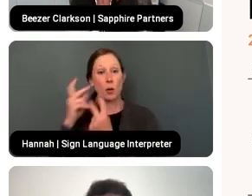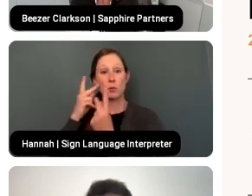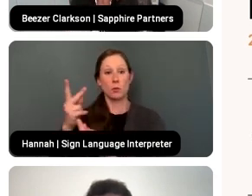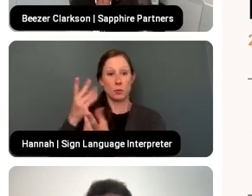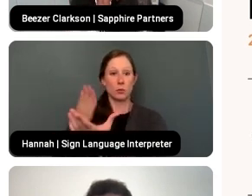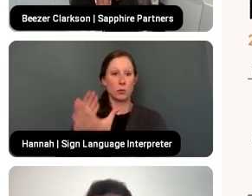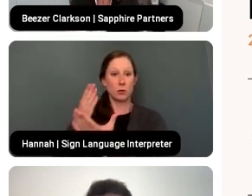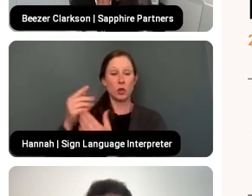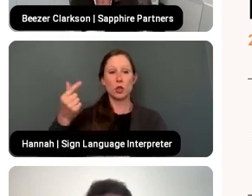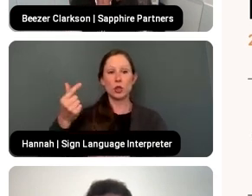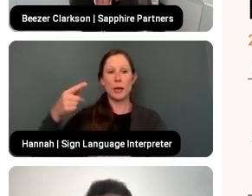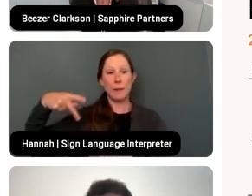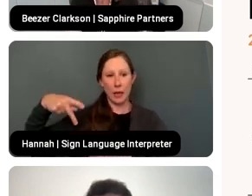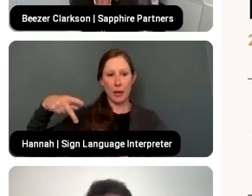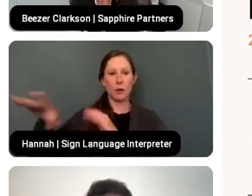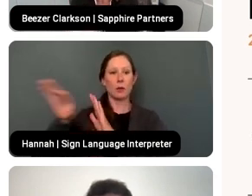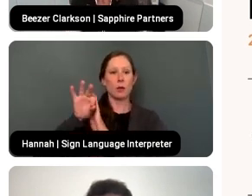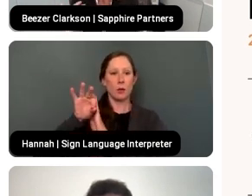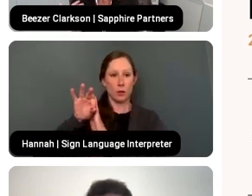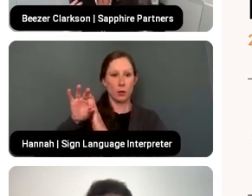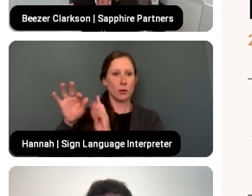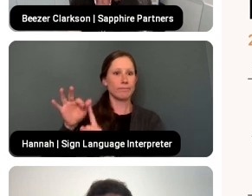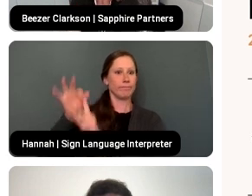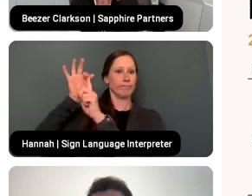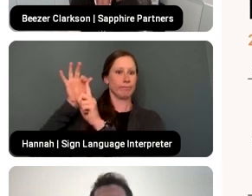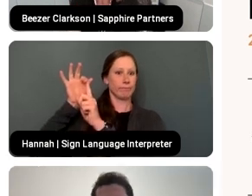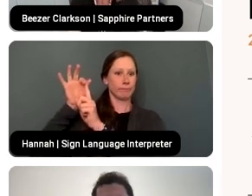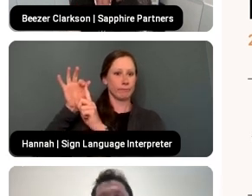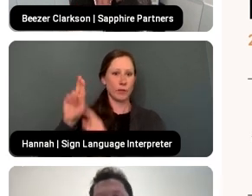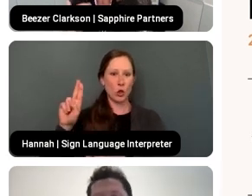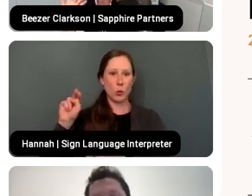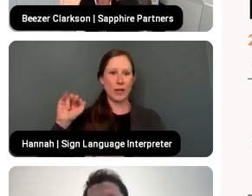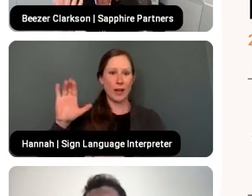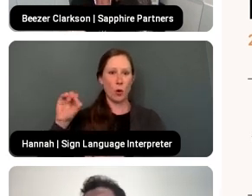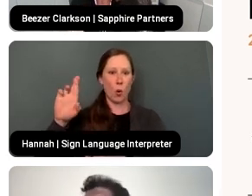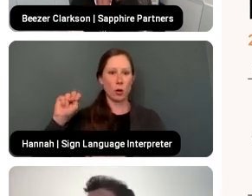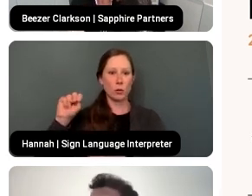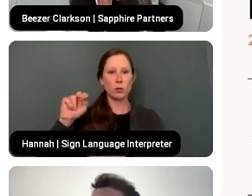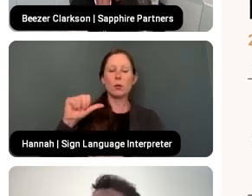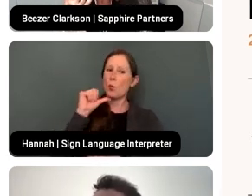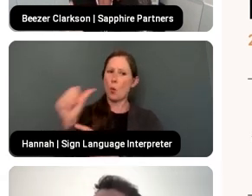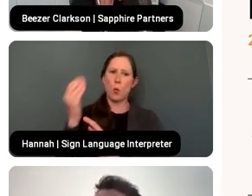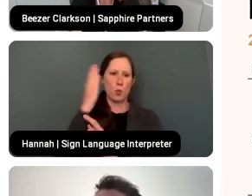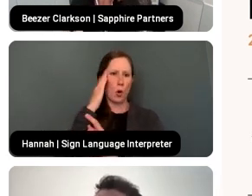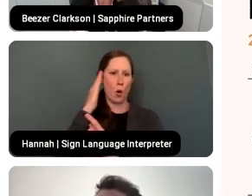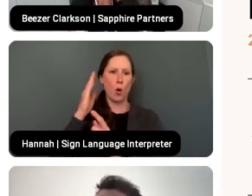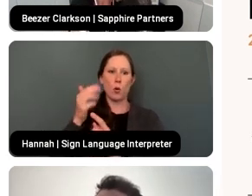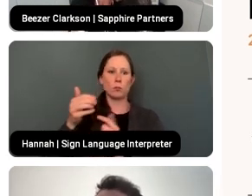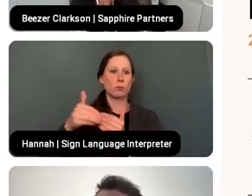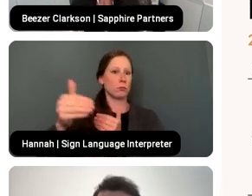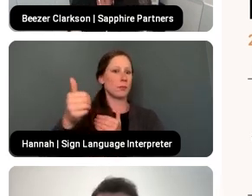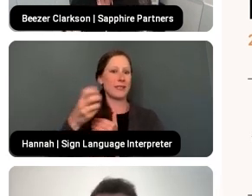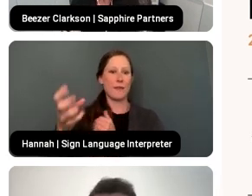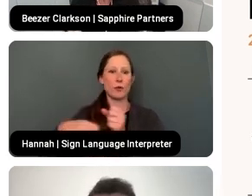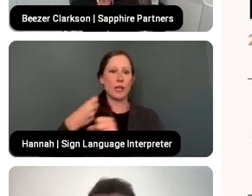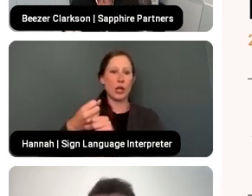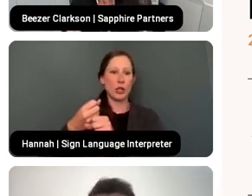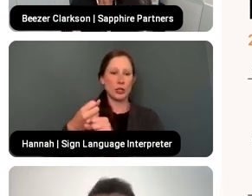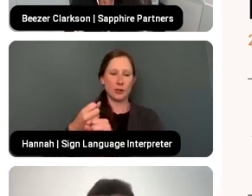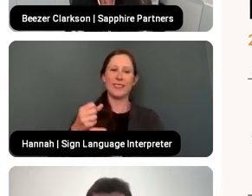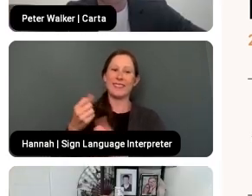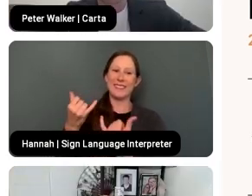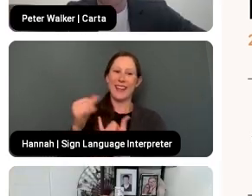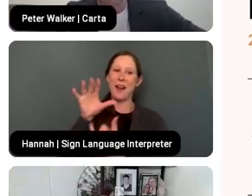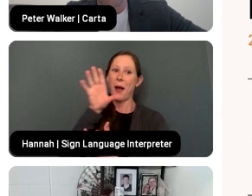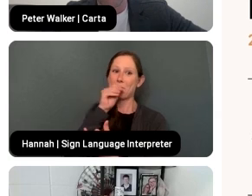unicorn. And you just will not know for the first handful of years. And now I'll shut up and pass the baton back to you. No, I mean, that's